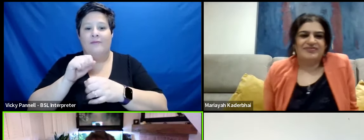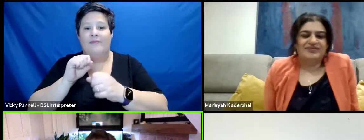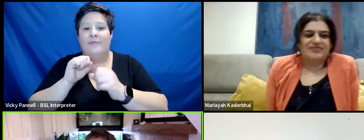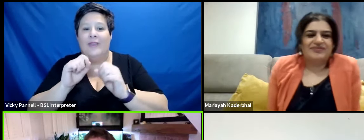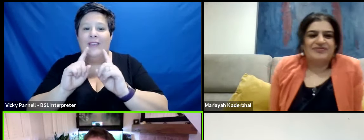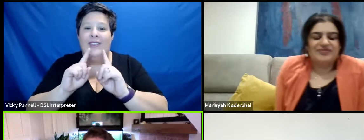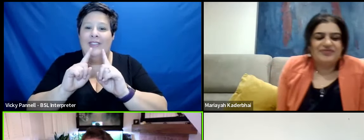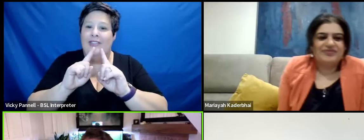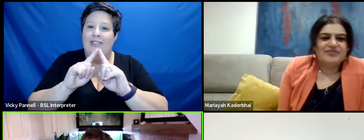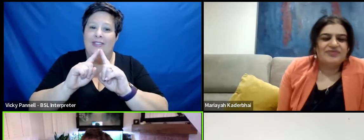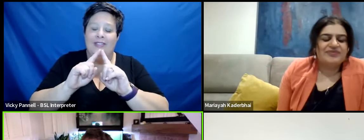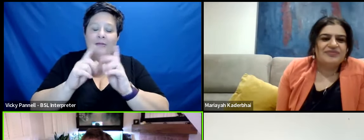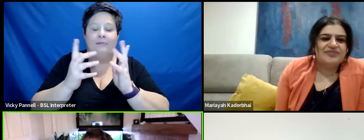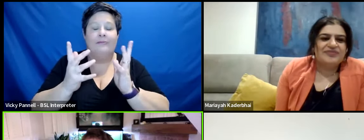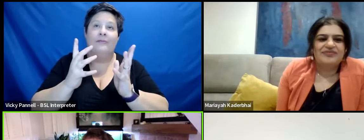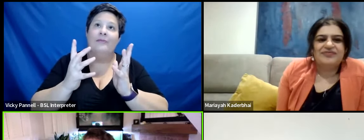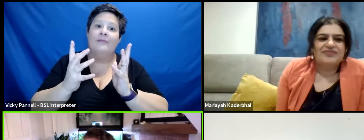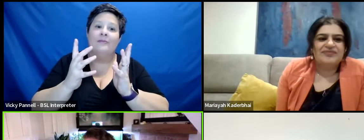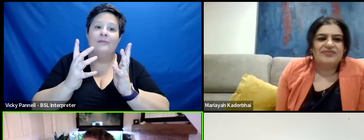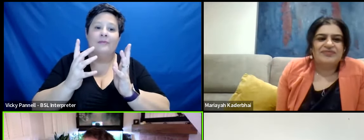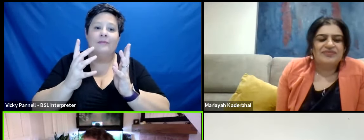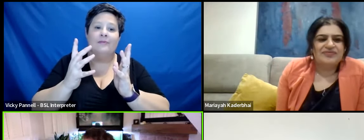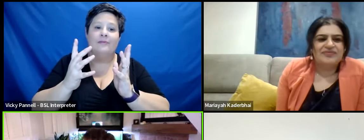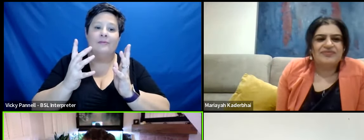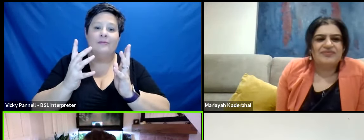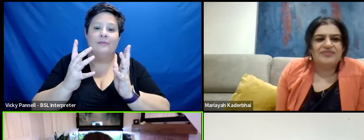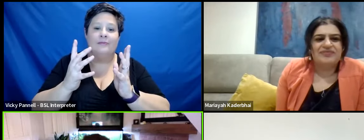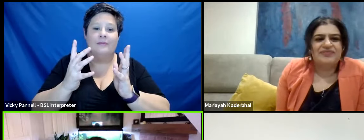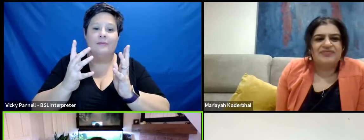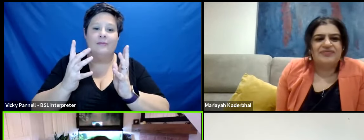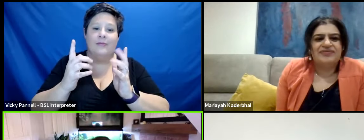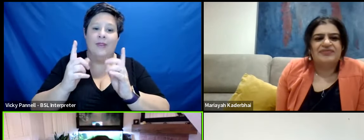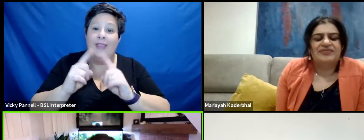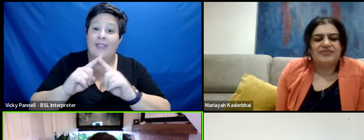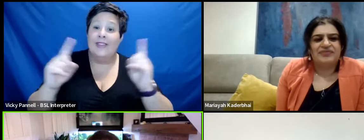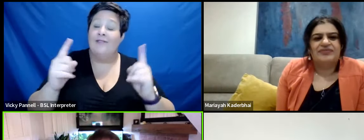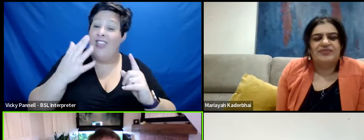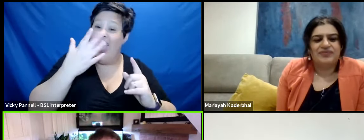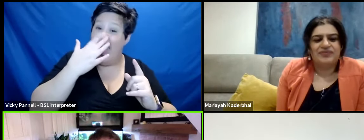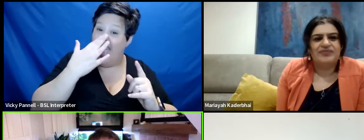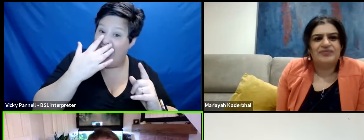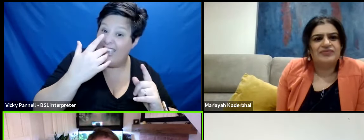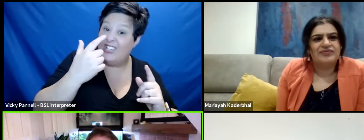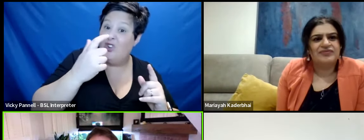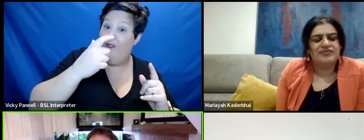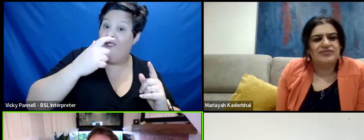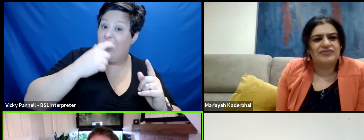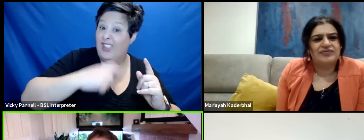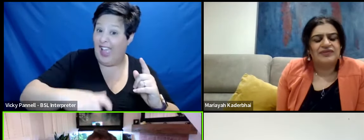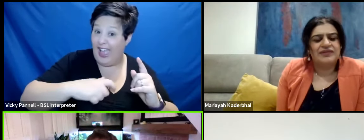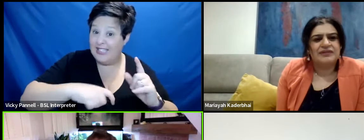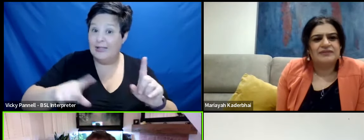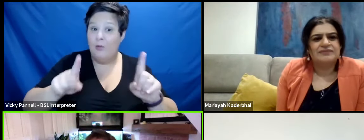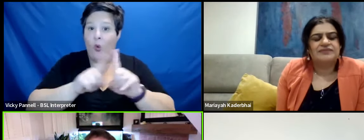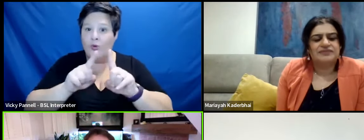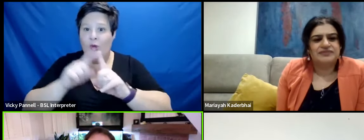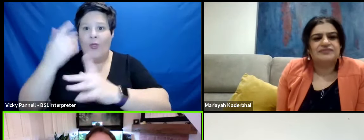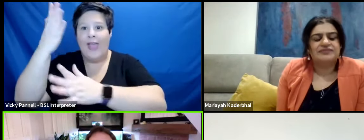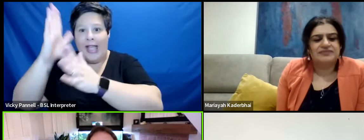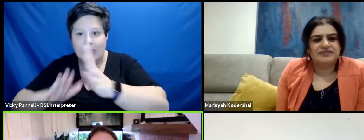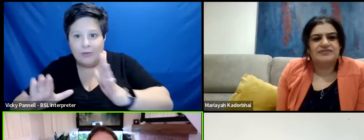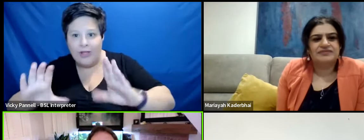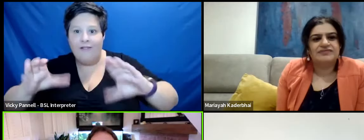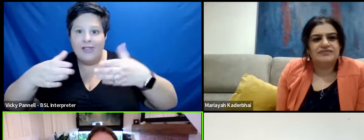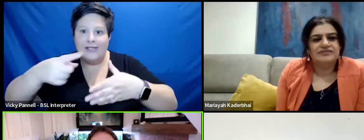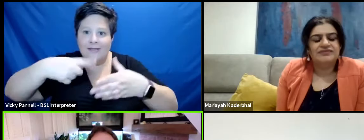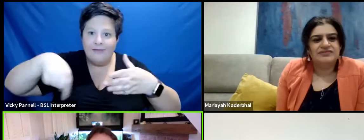difference in, in, in, in the ages amongst all of us but also in the experience of